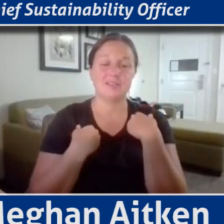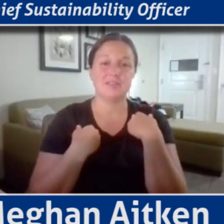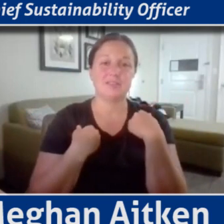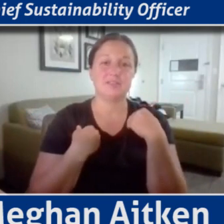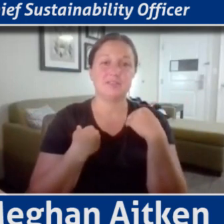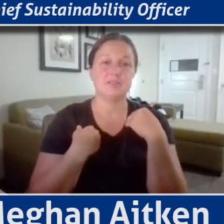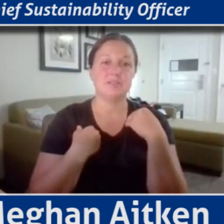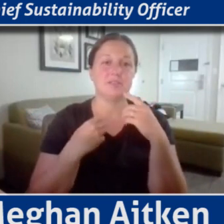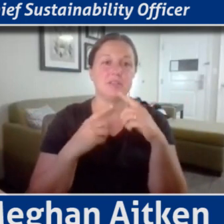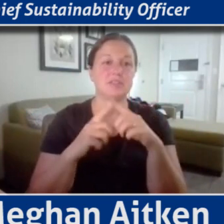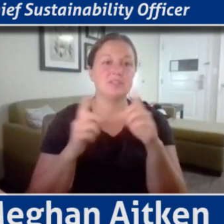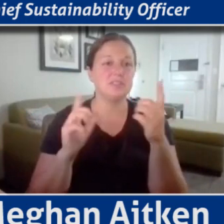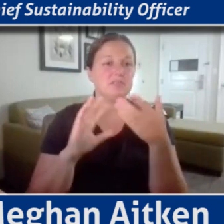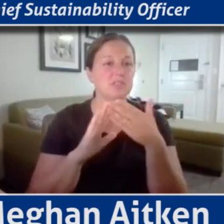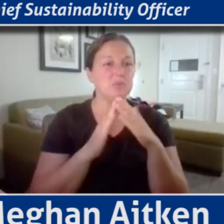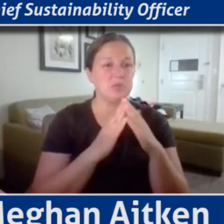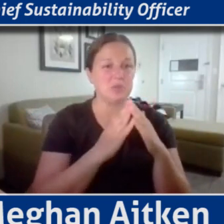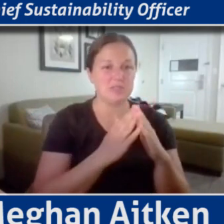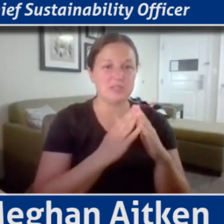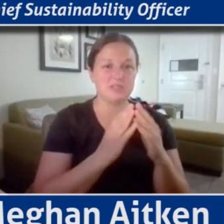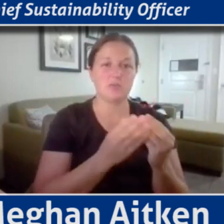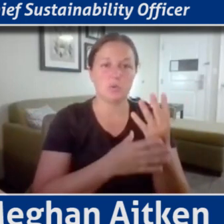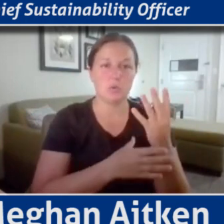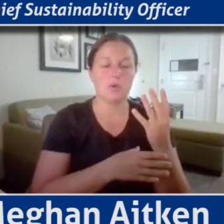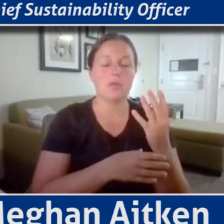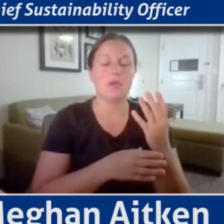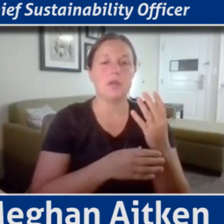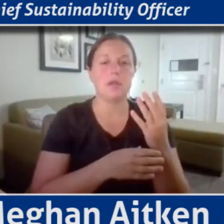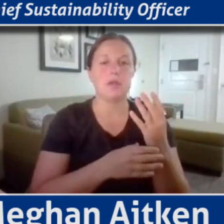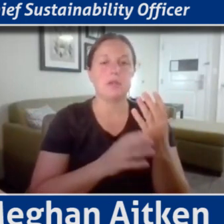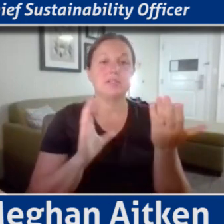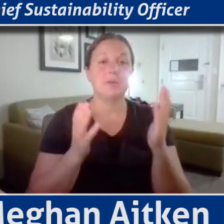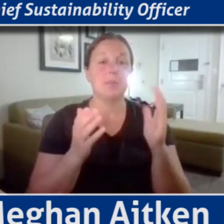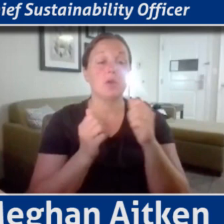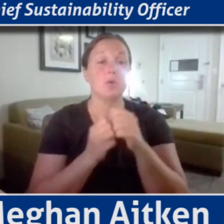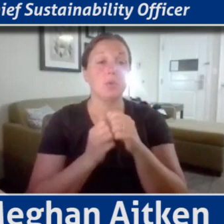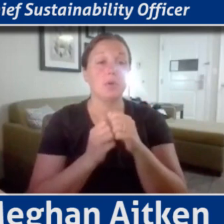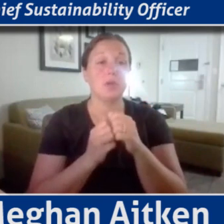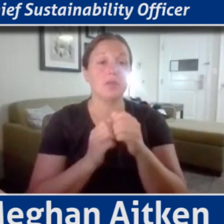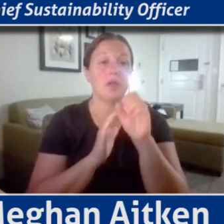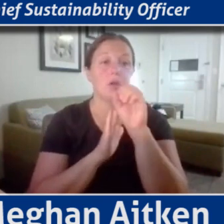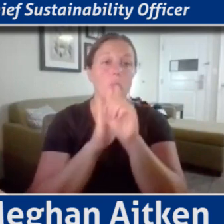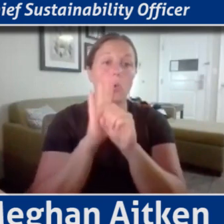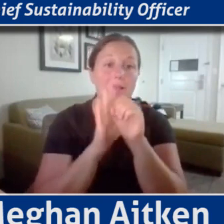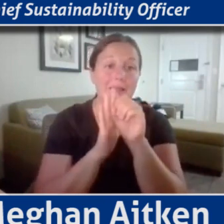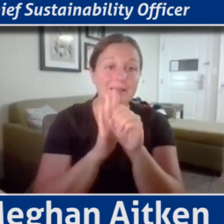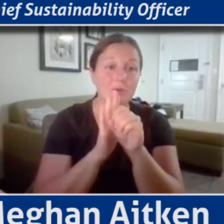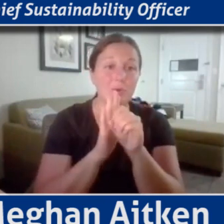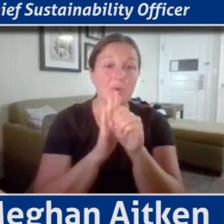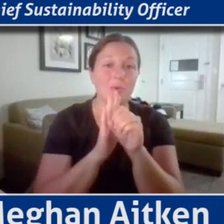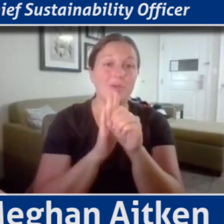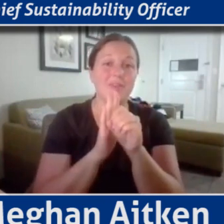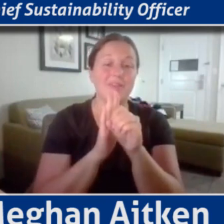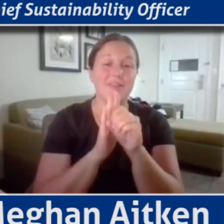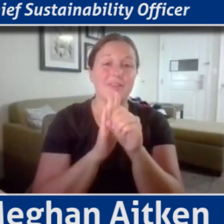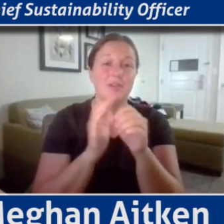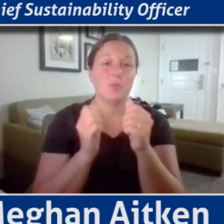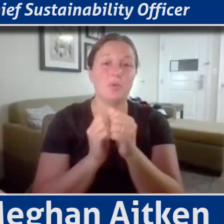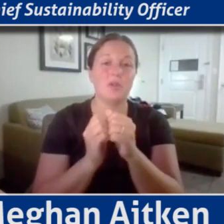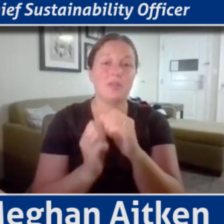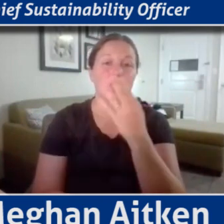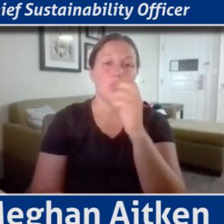different community meetings and so forth, compared to Orlando with Chris Cato's work.